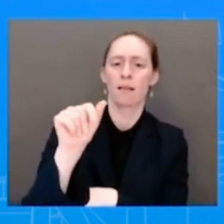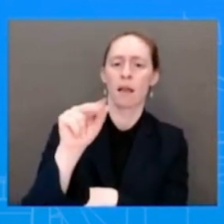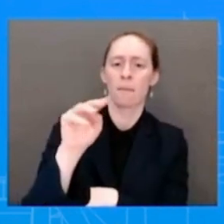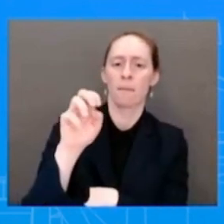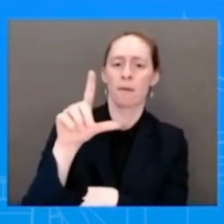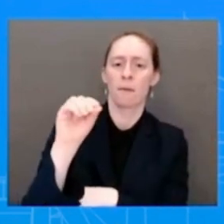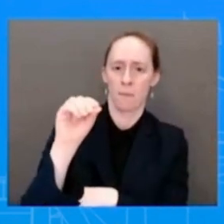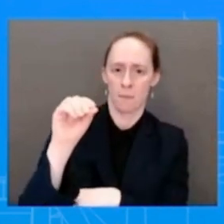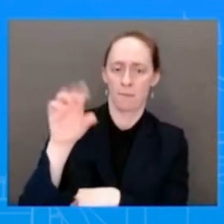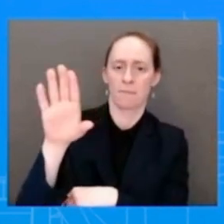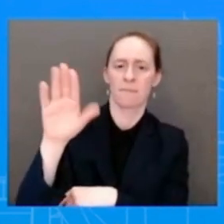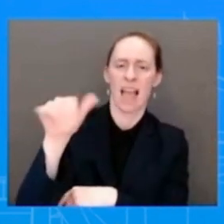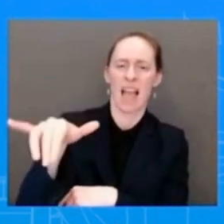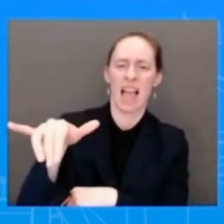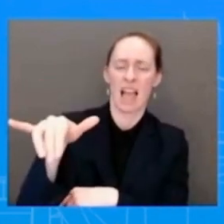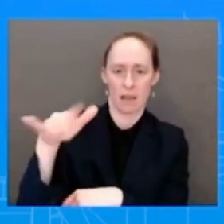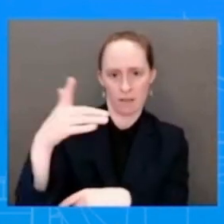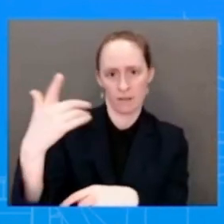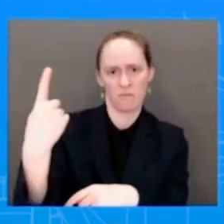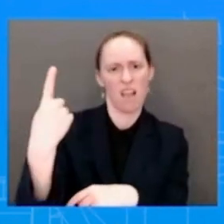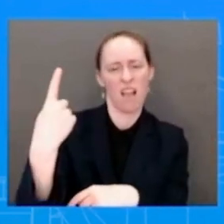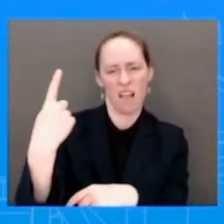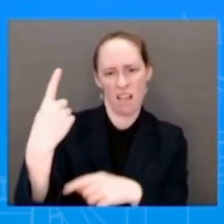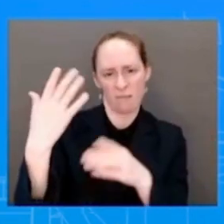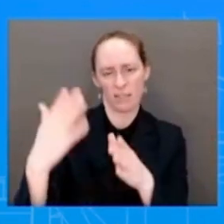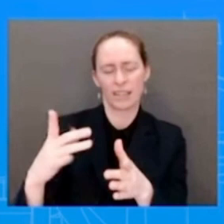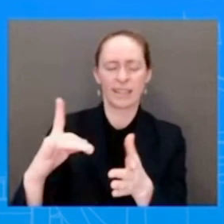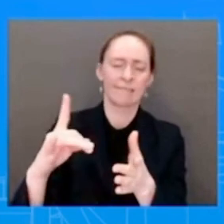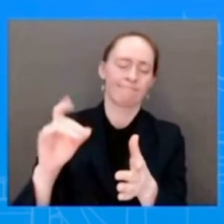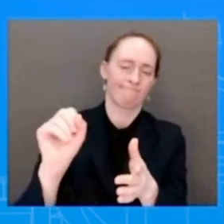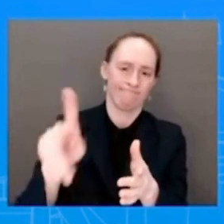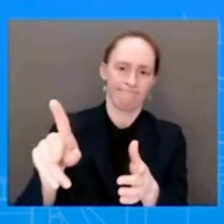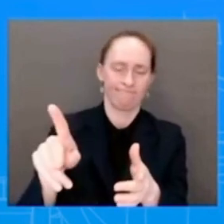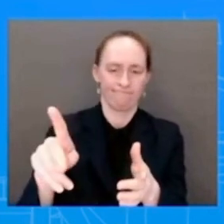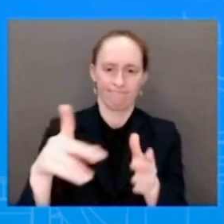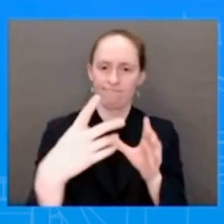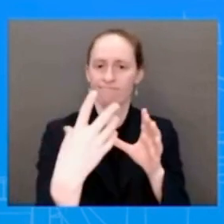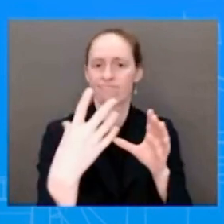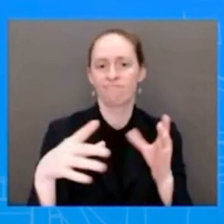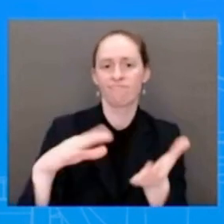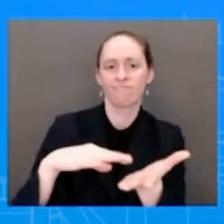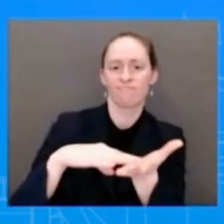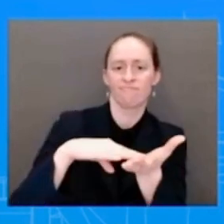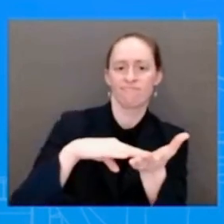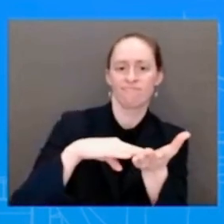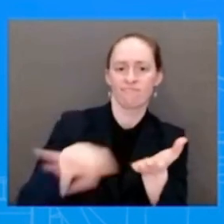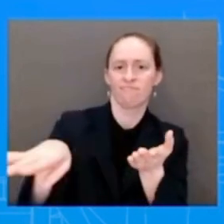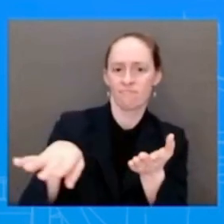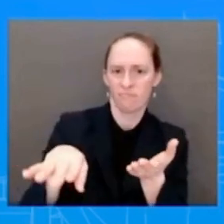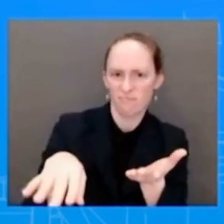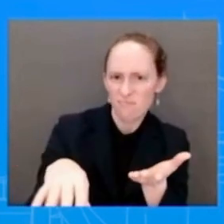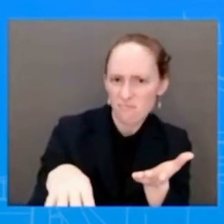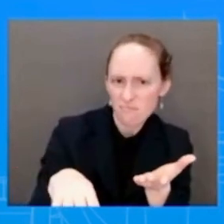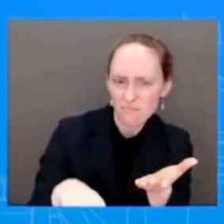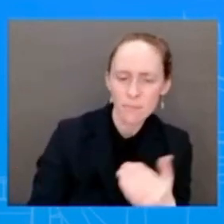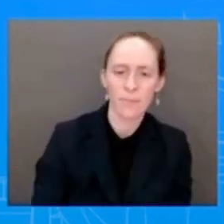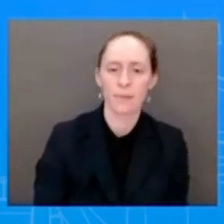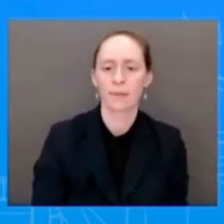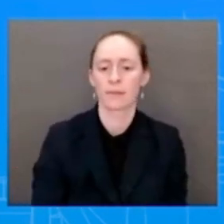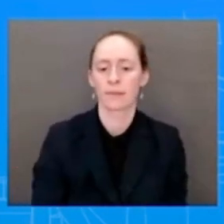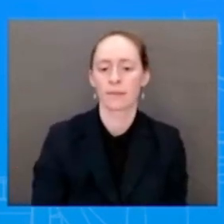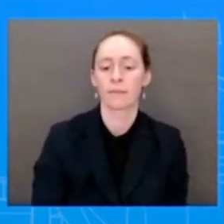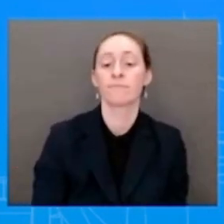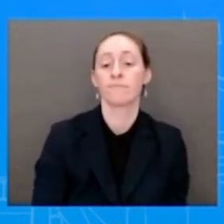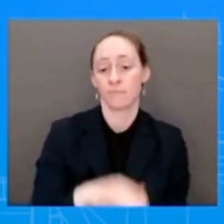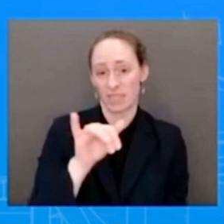today we transferred Mr. Khan to Belize after he finished serving his sentence at Guantanamo